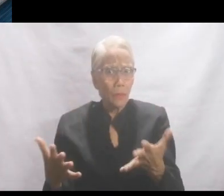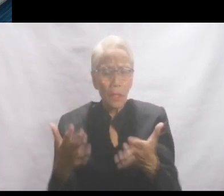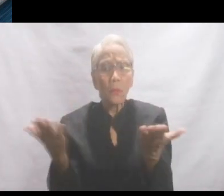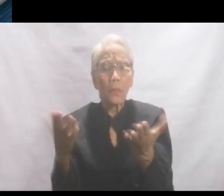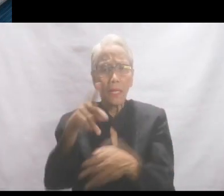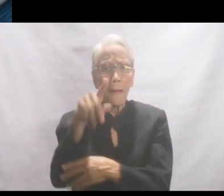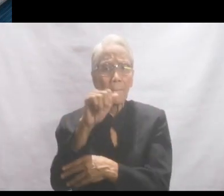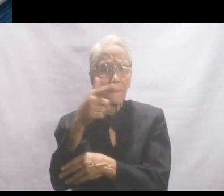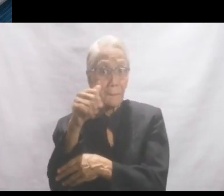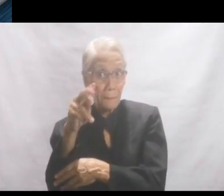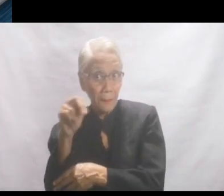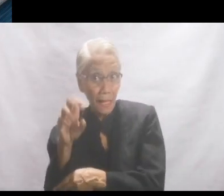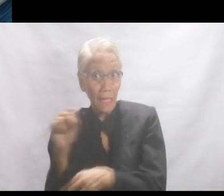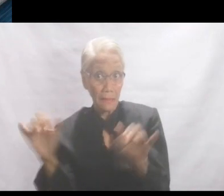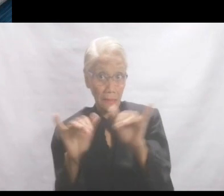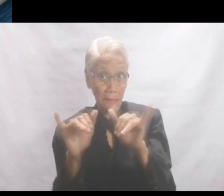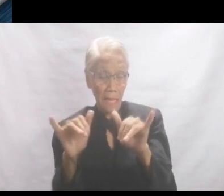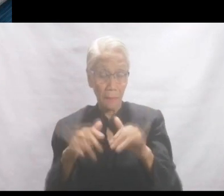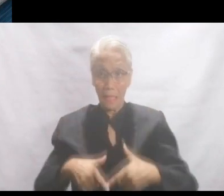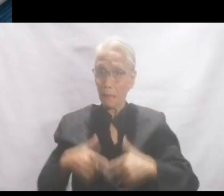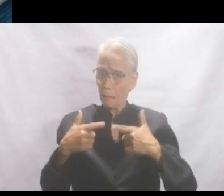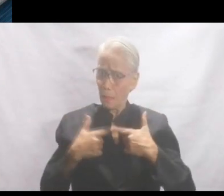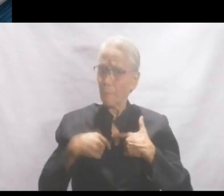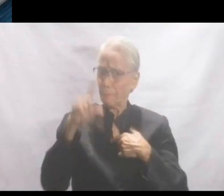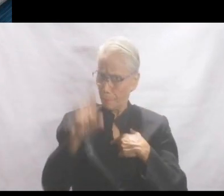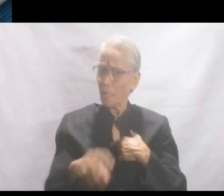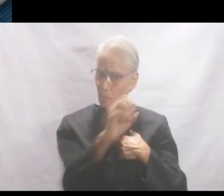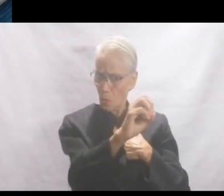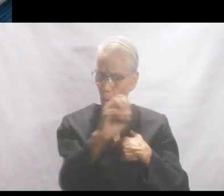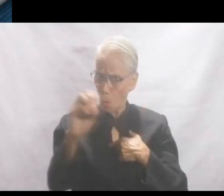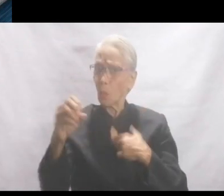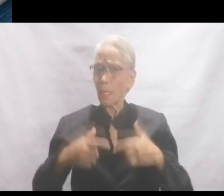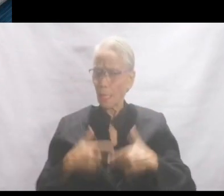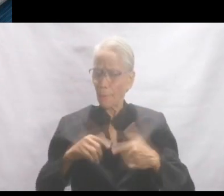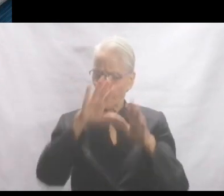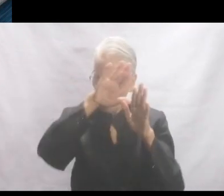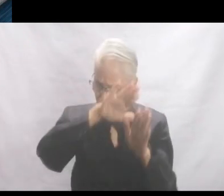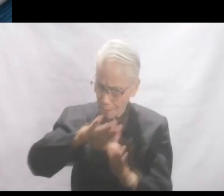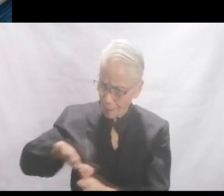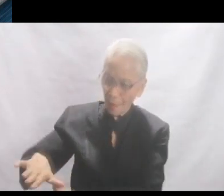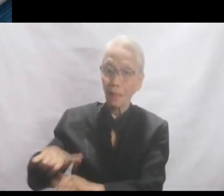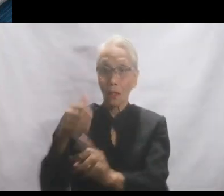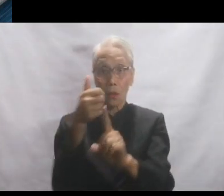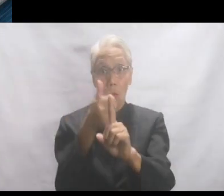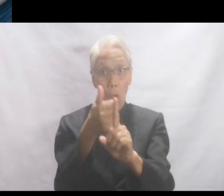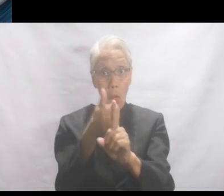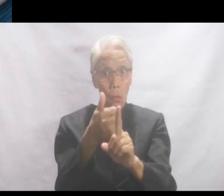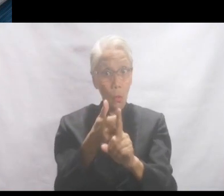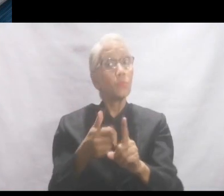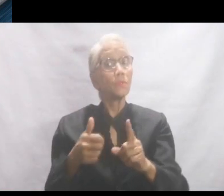the pagans live. You must give up your old way of life. You must put aside your old self